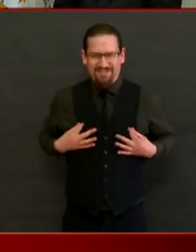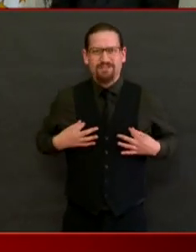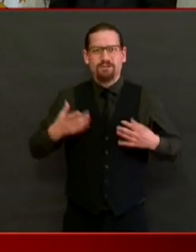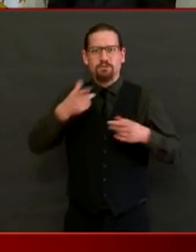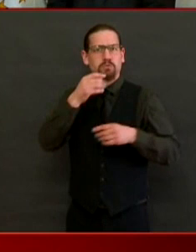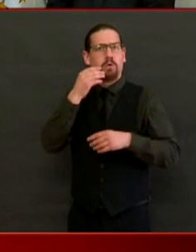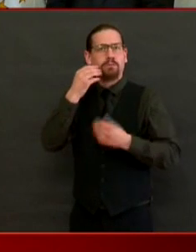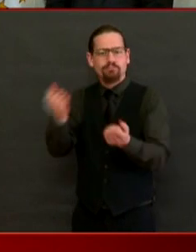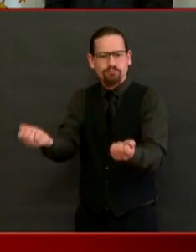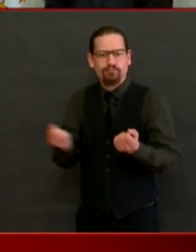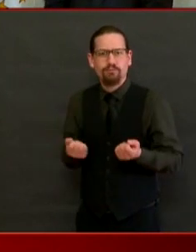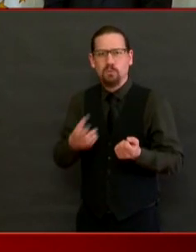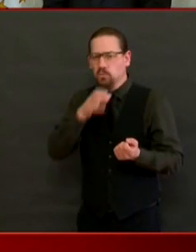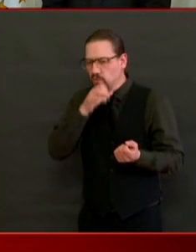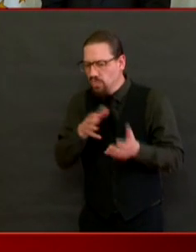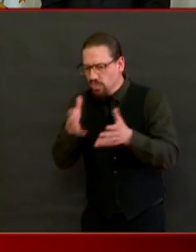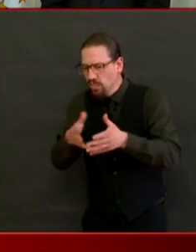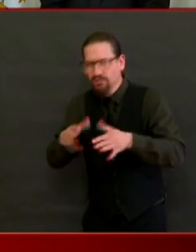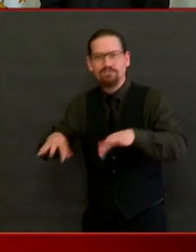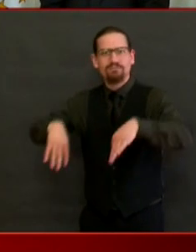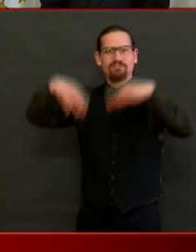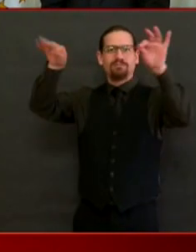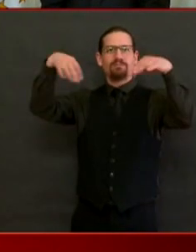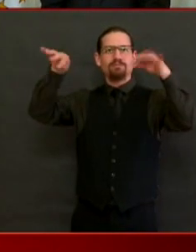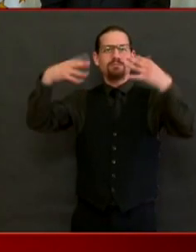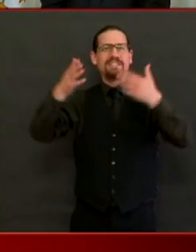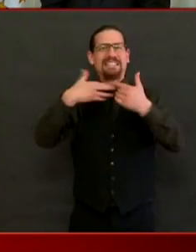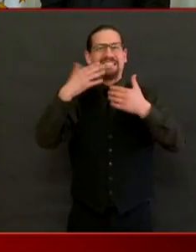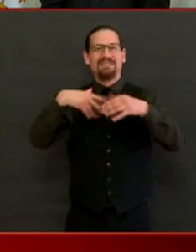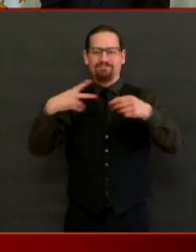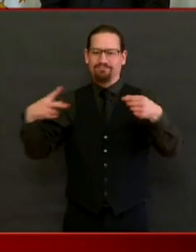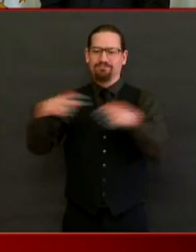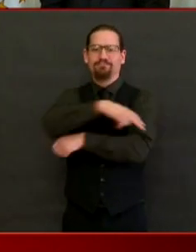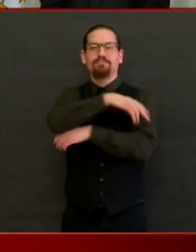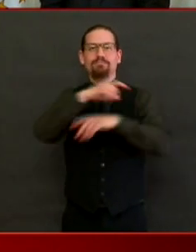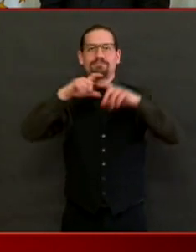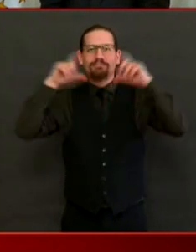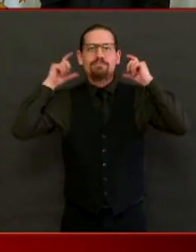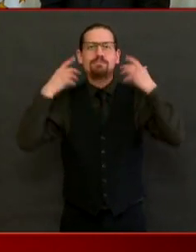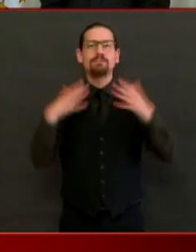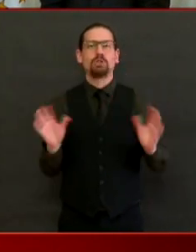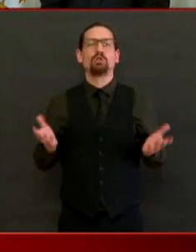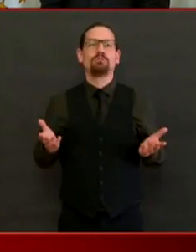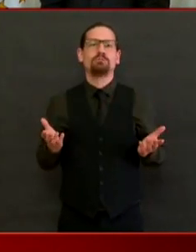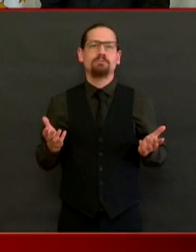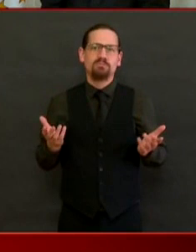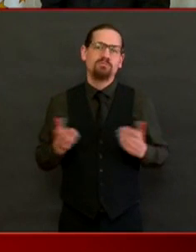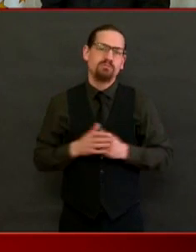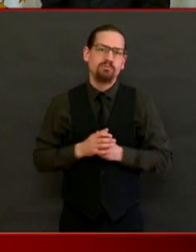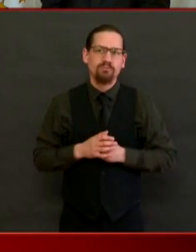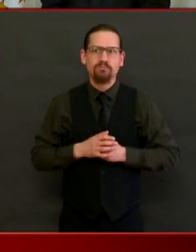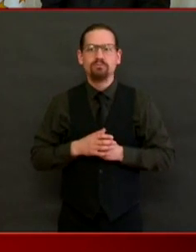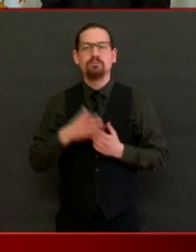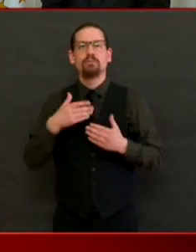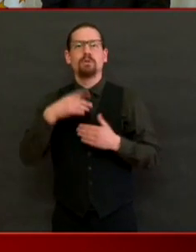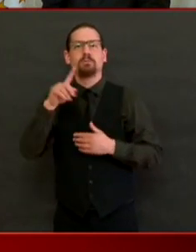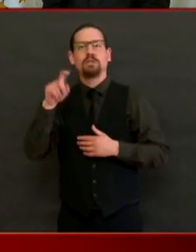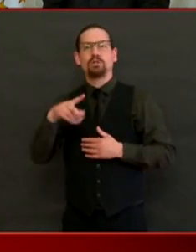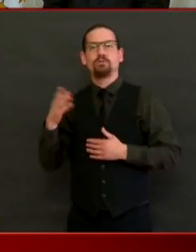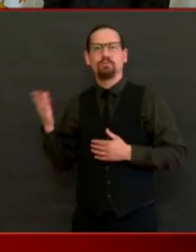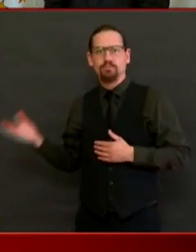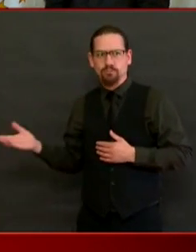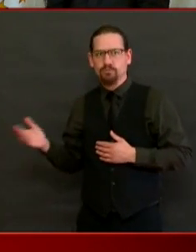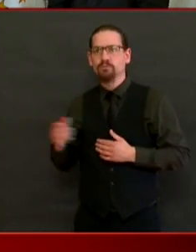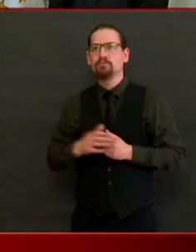cloth face coverings that we have been referencing. Thank you. The next question from Amanda Pitts. This is very